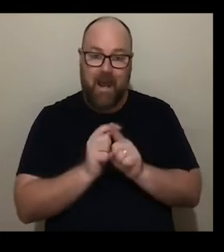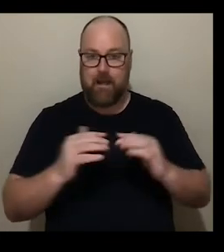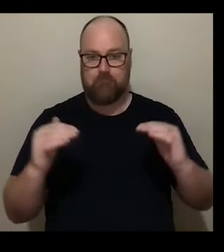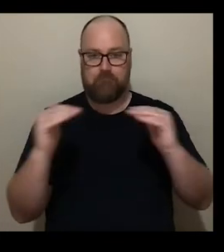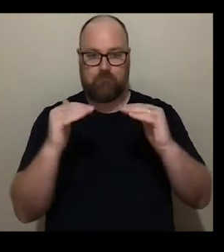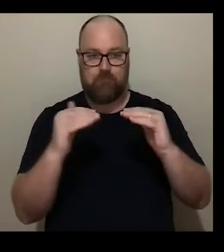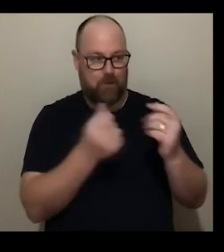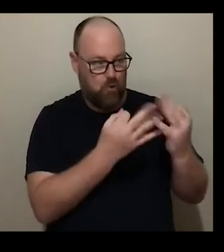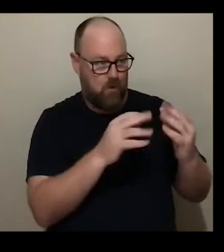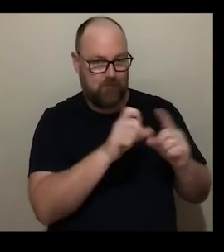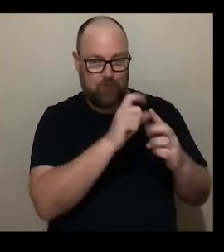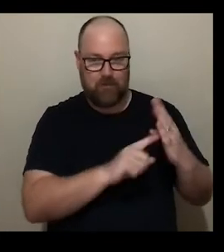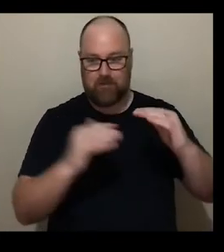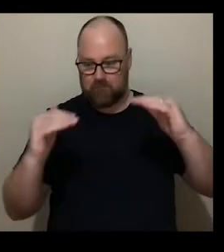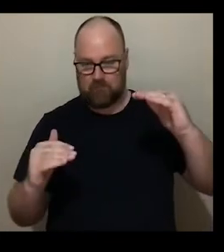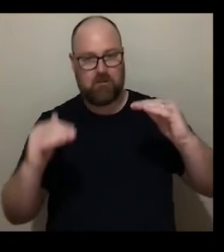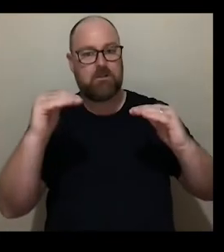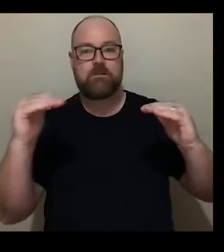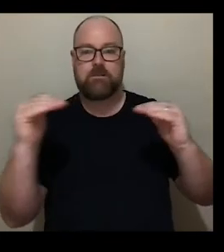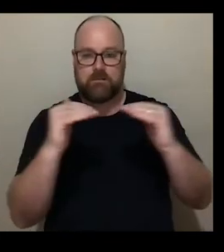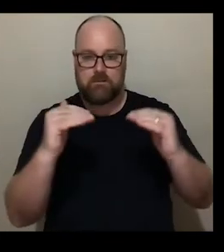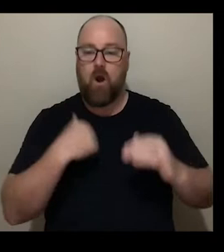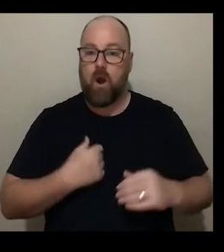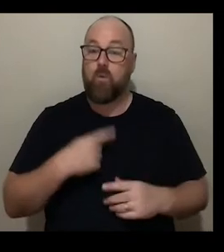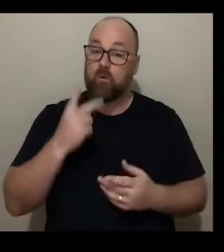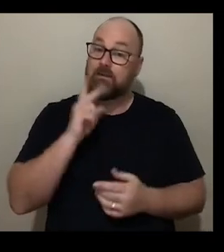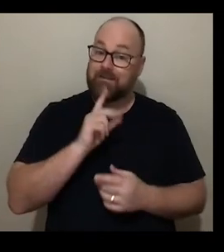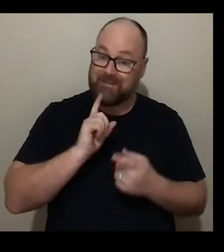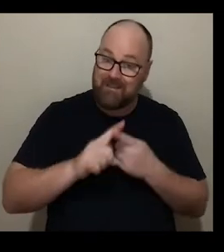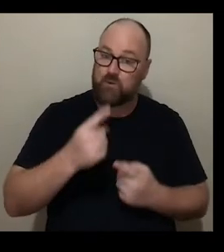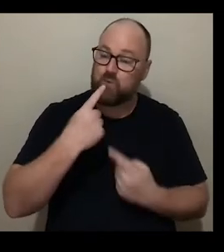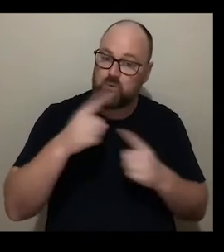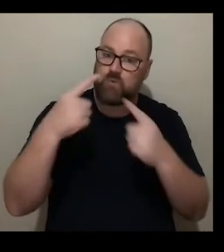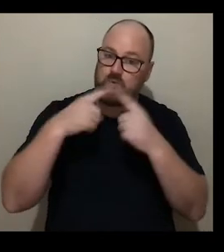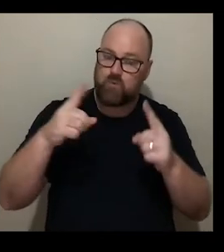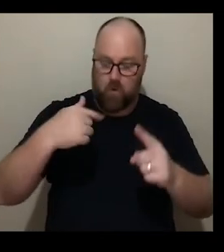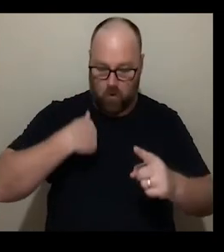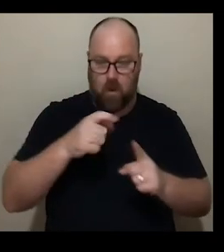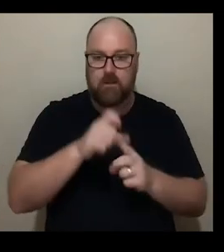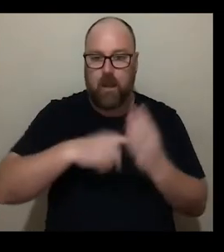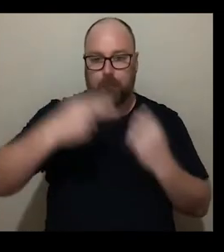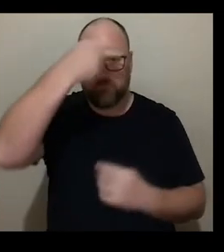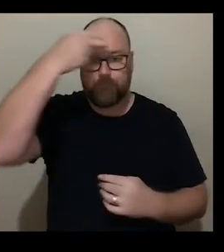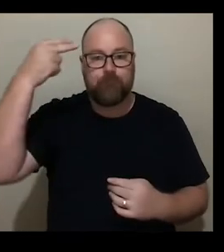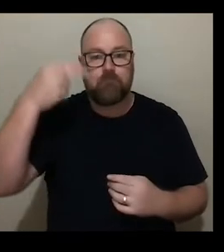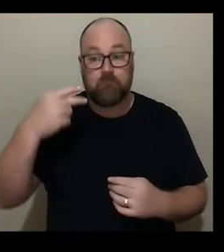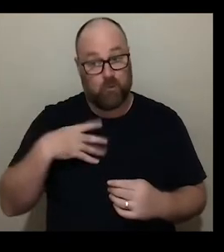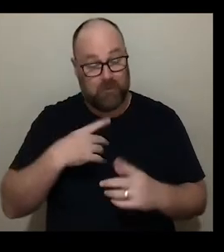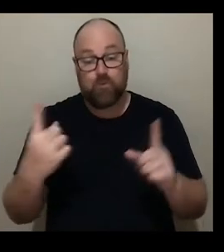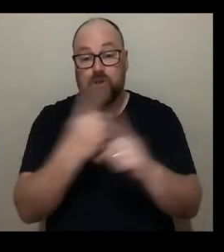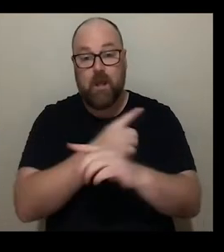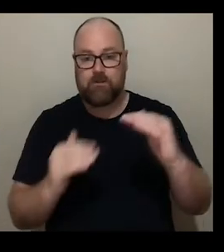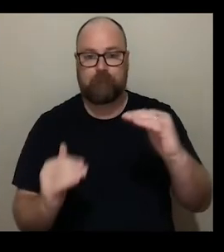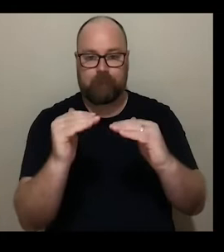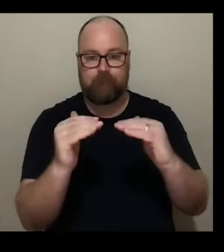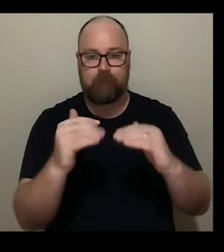as everyone else I will say I'm disabled because change has got to happen and I want to